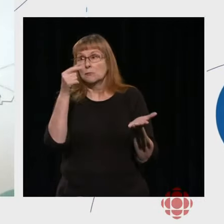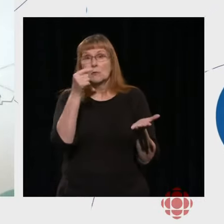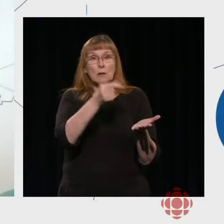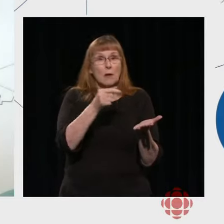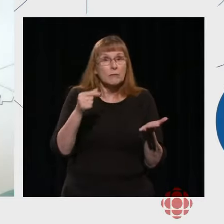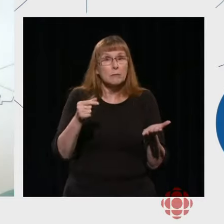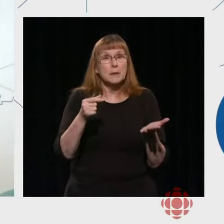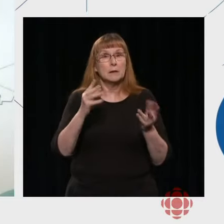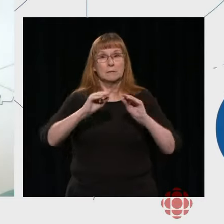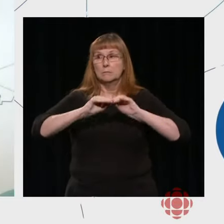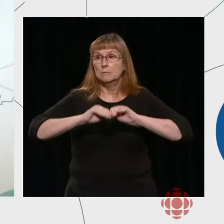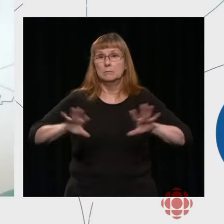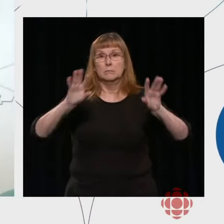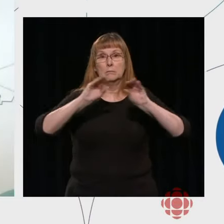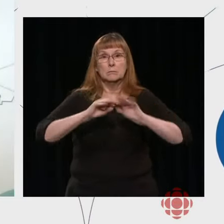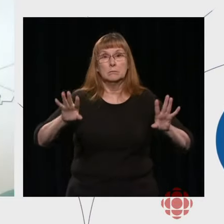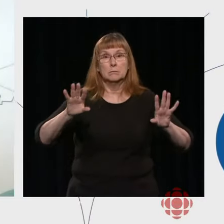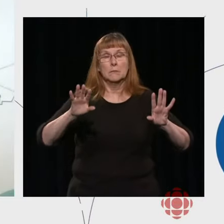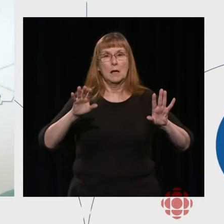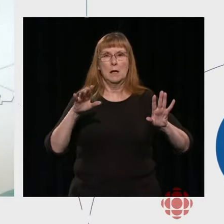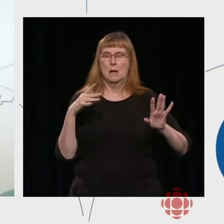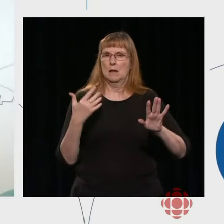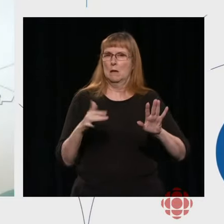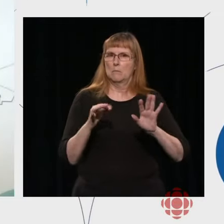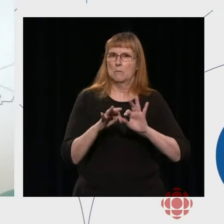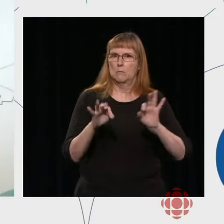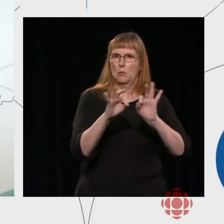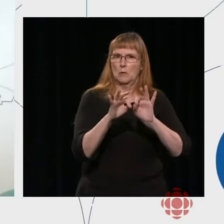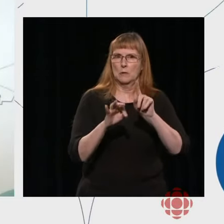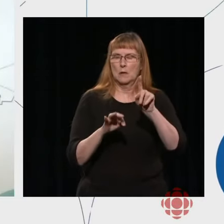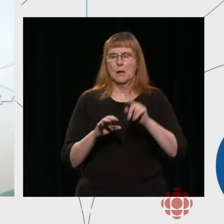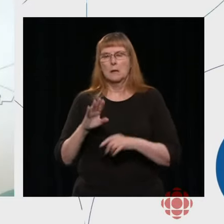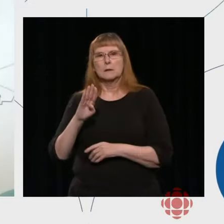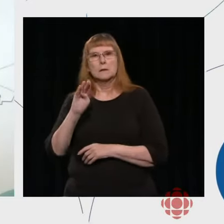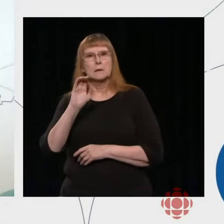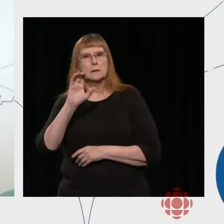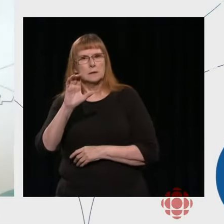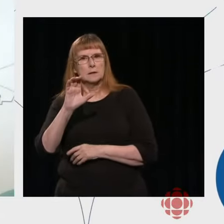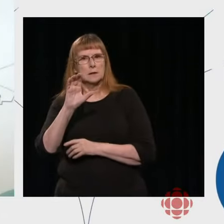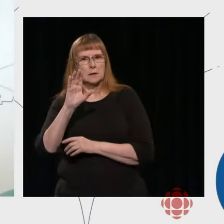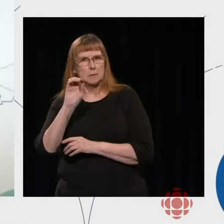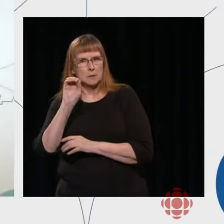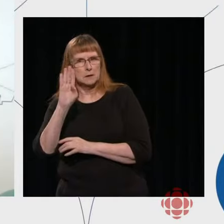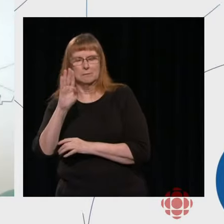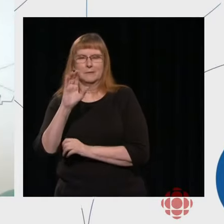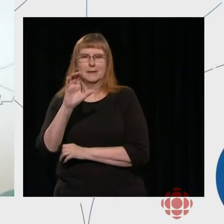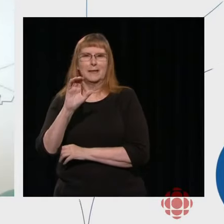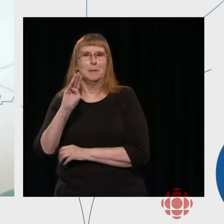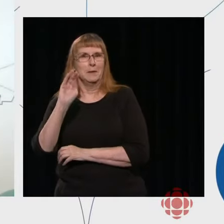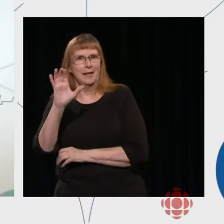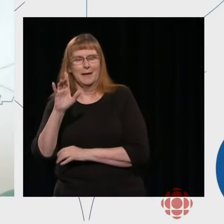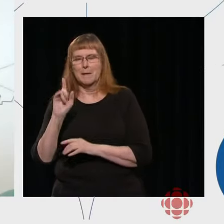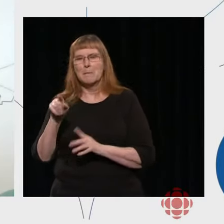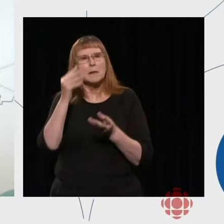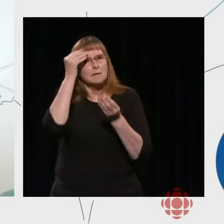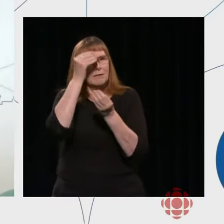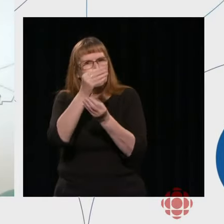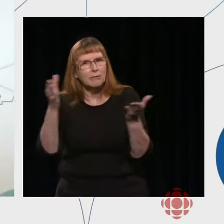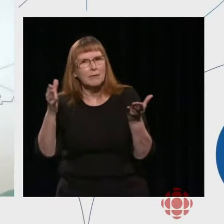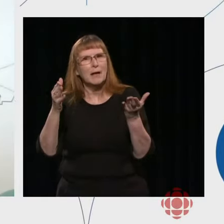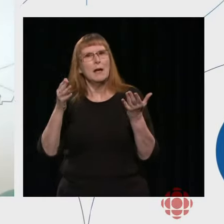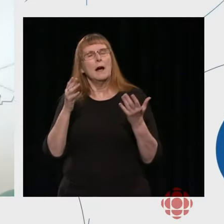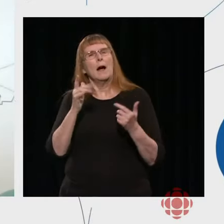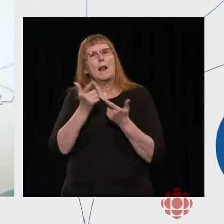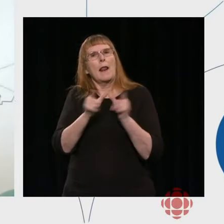CBC Radio Canada has the duty to use or share information in our language. A number of members of our community don't have access